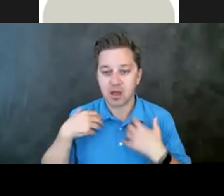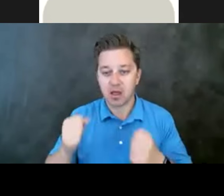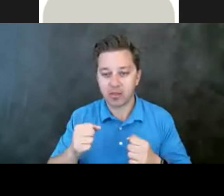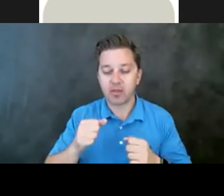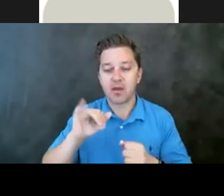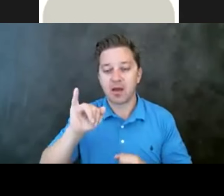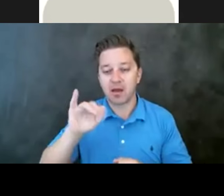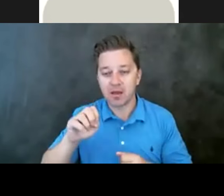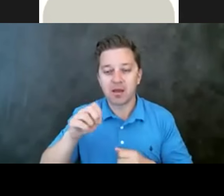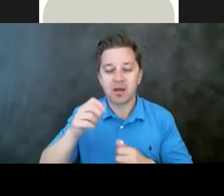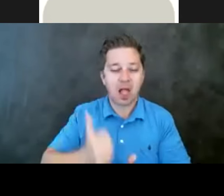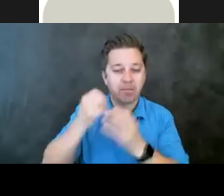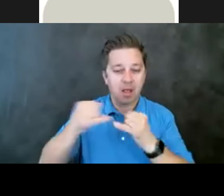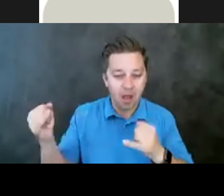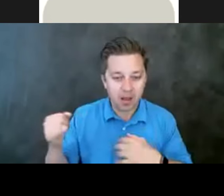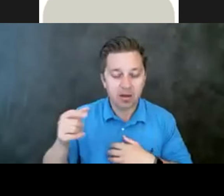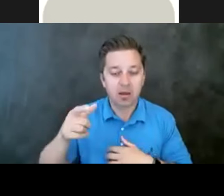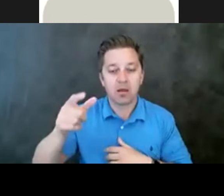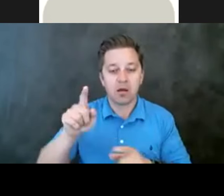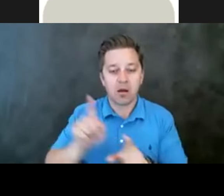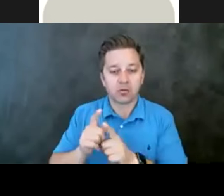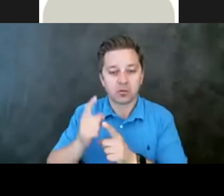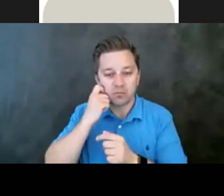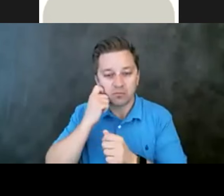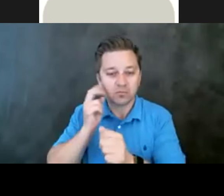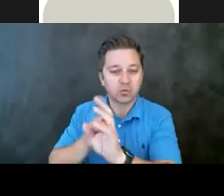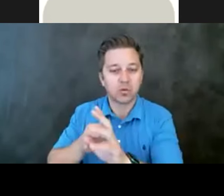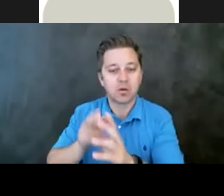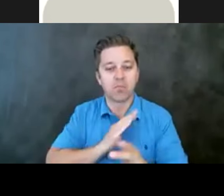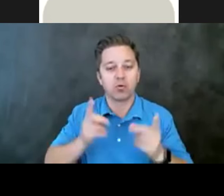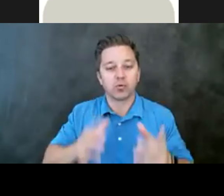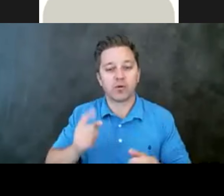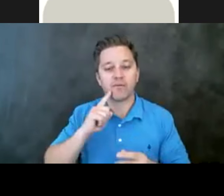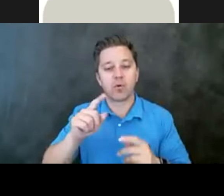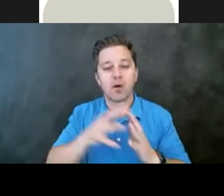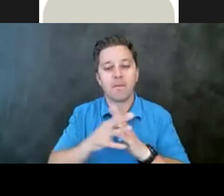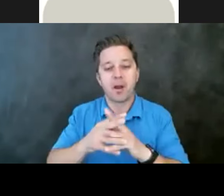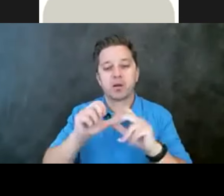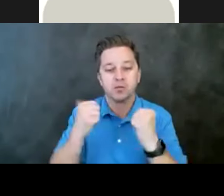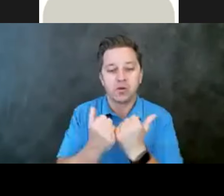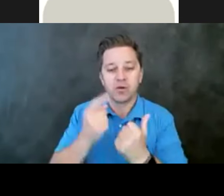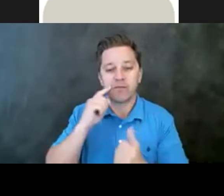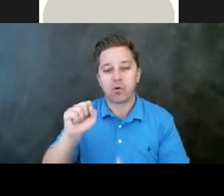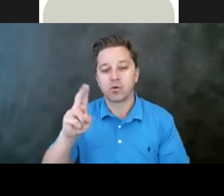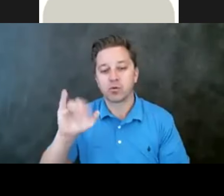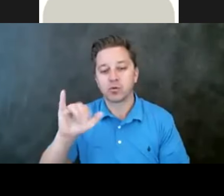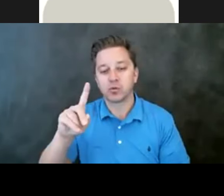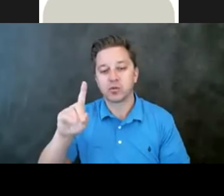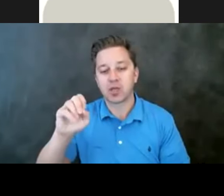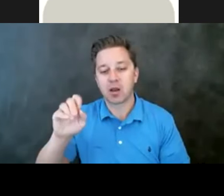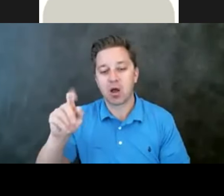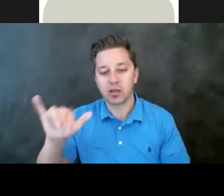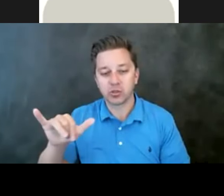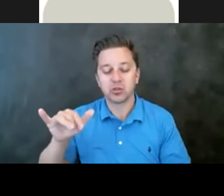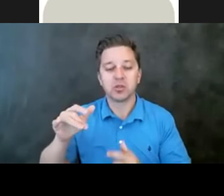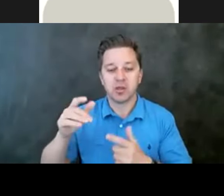crisis helpline. I'm also, um, newly on the board of directors of the American Association of Suicidology. Um, I run the attempt survivor lived